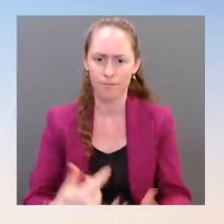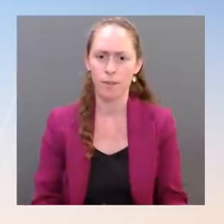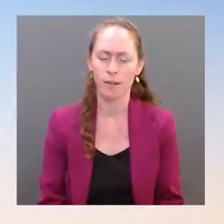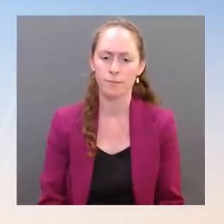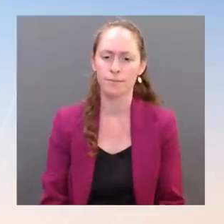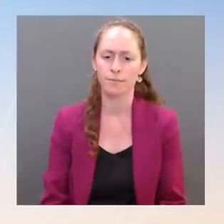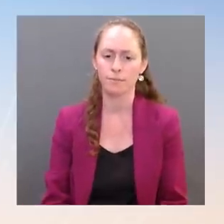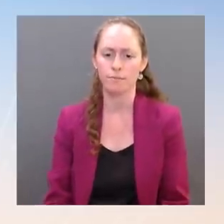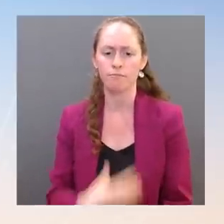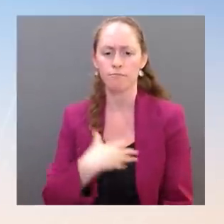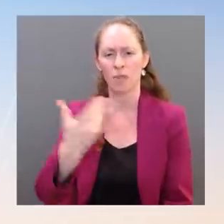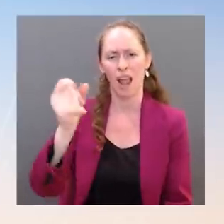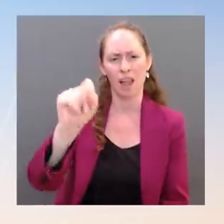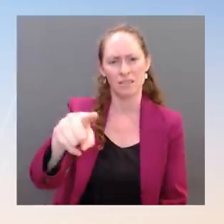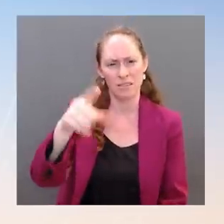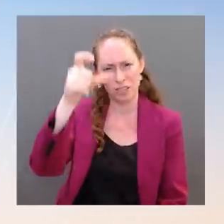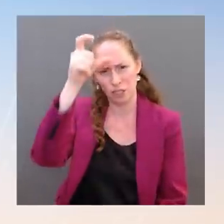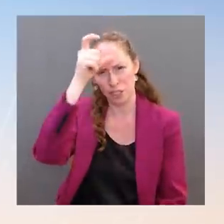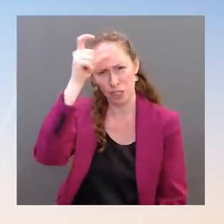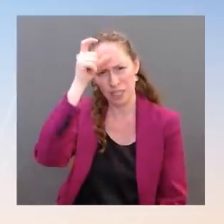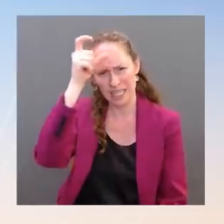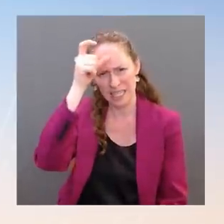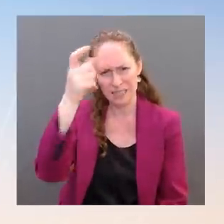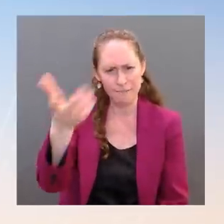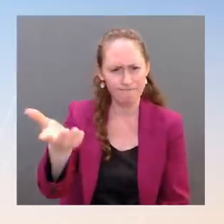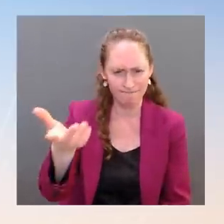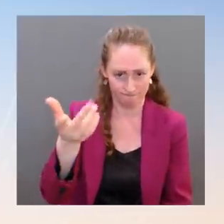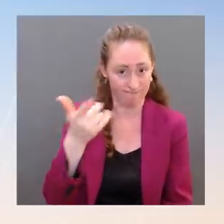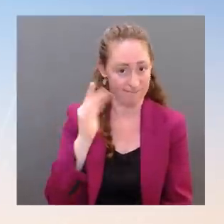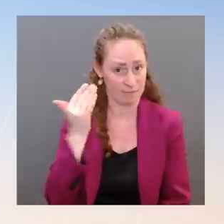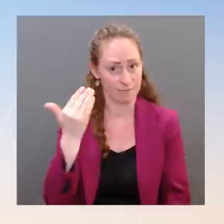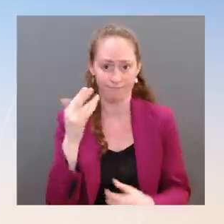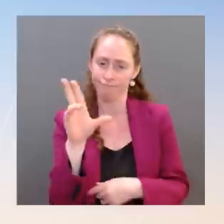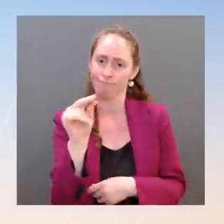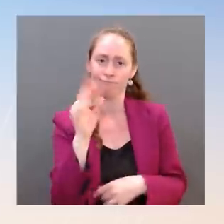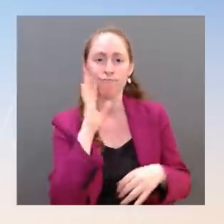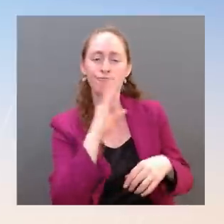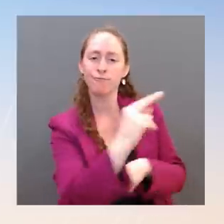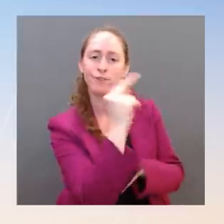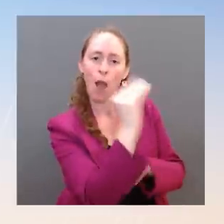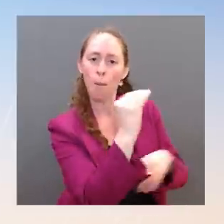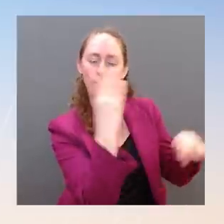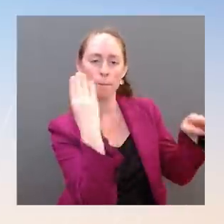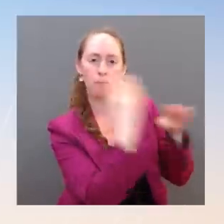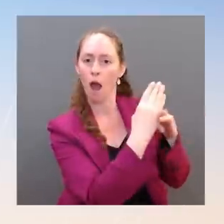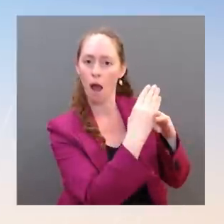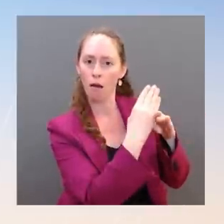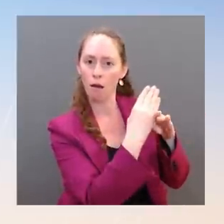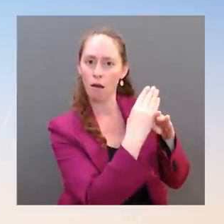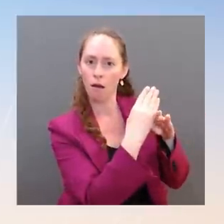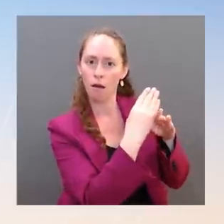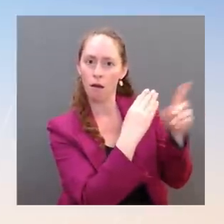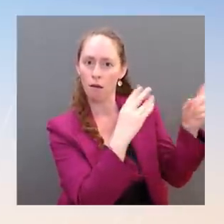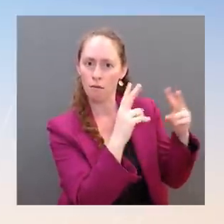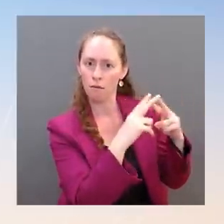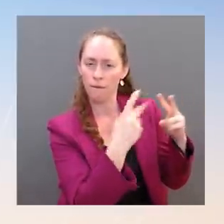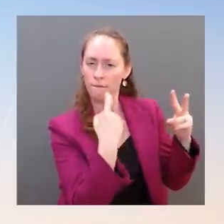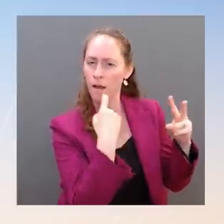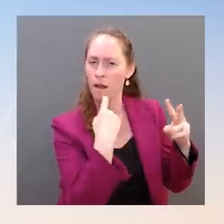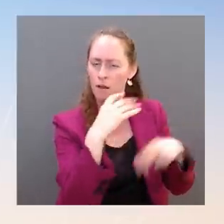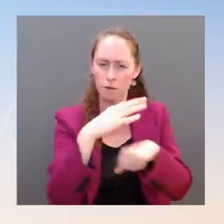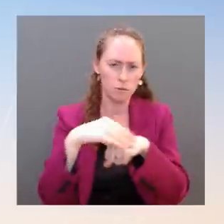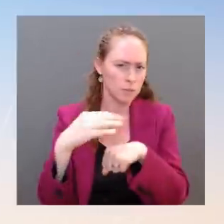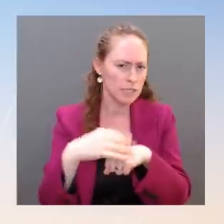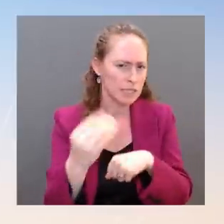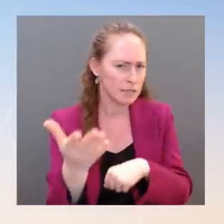Finland and Sweden's applications? Is there a deal to be strong with Turkey? We're confident that at the end of the day, Finland and Sweden will have an effective and